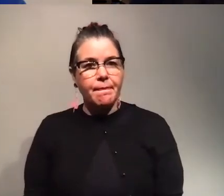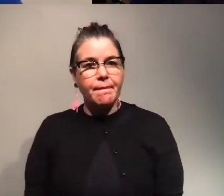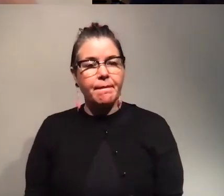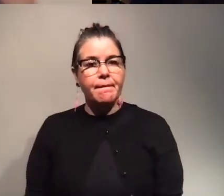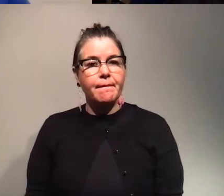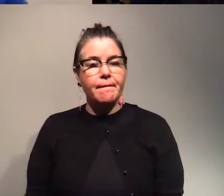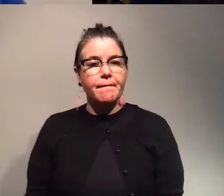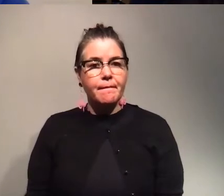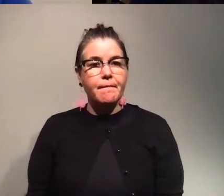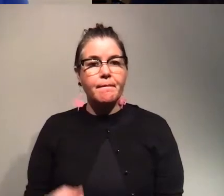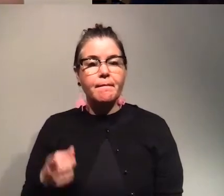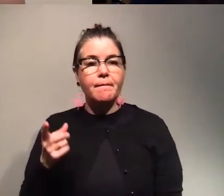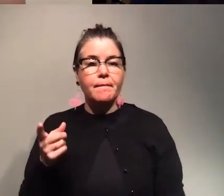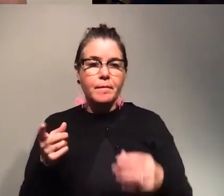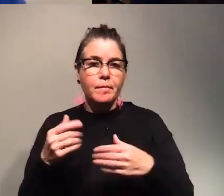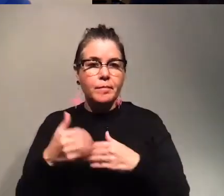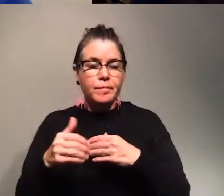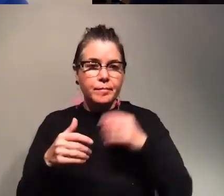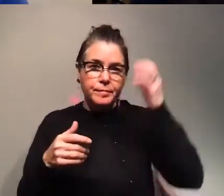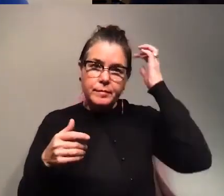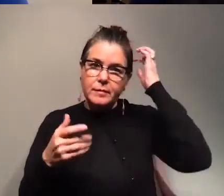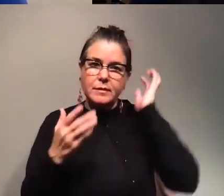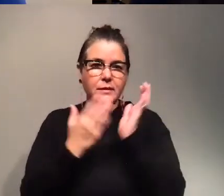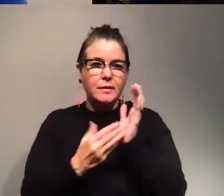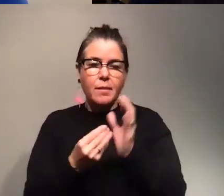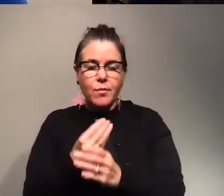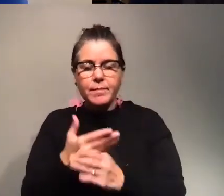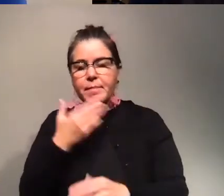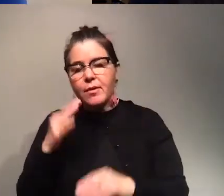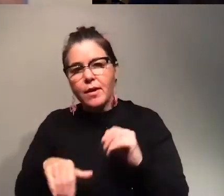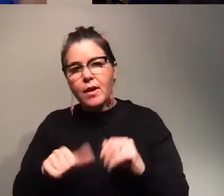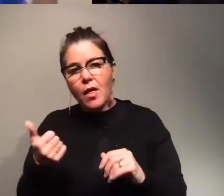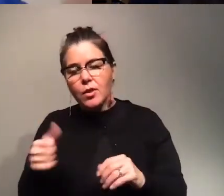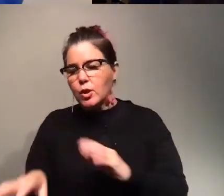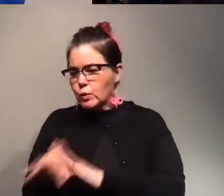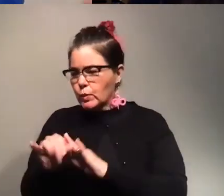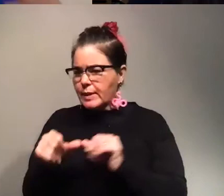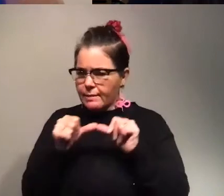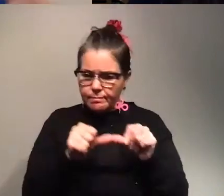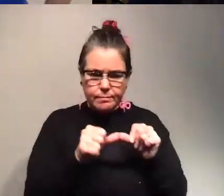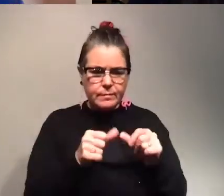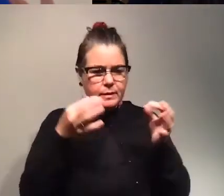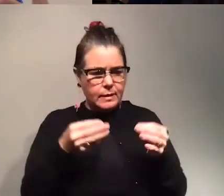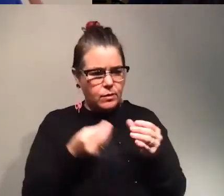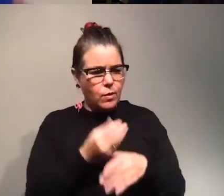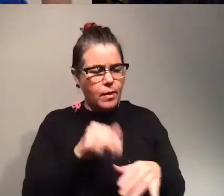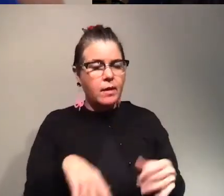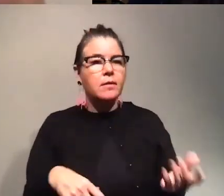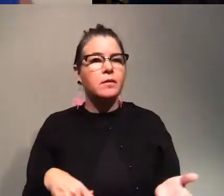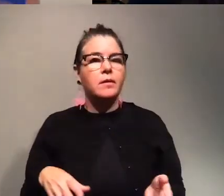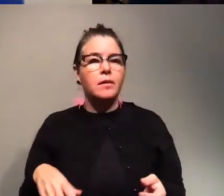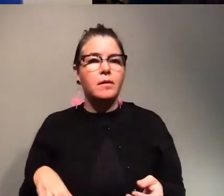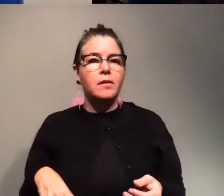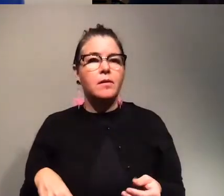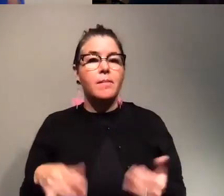like they randomly bred and some crops were better than others and they choose it and they decided to grow that so right now with the